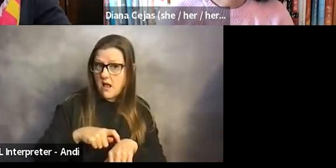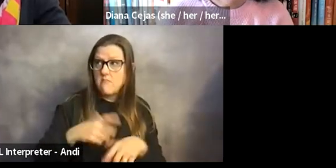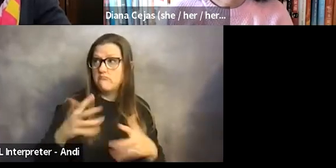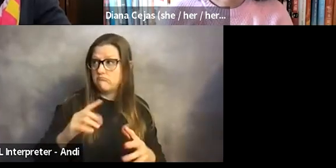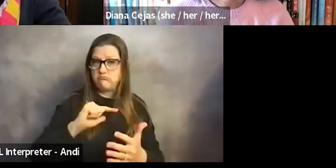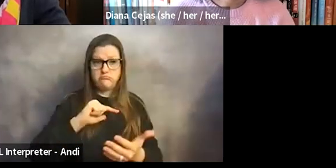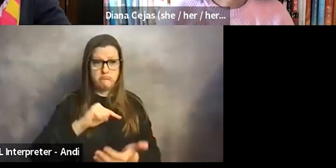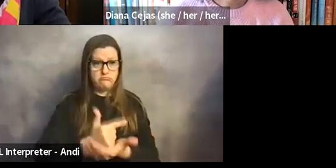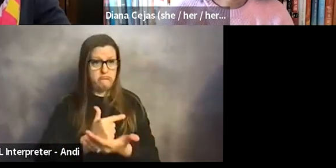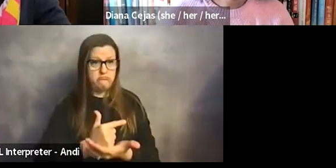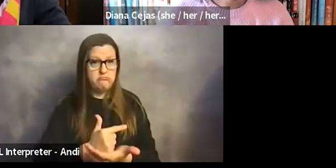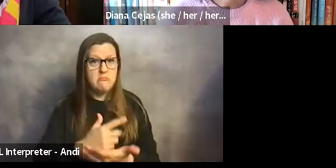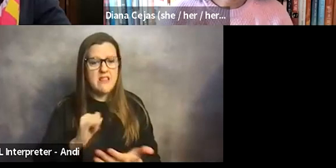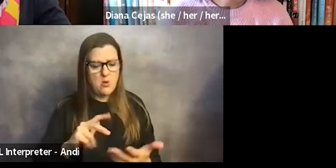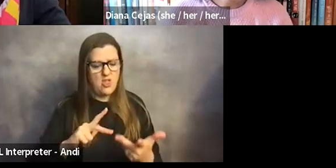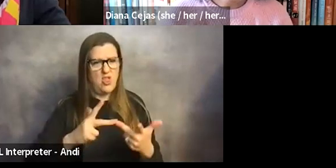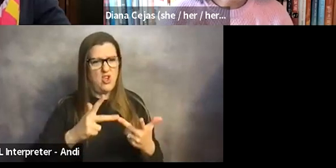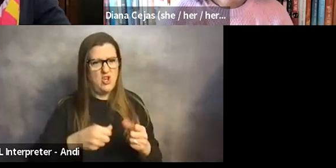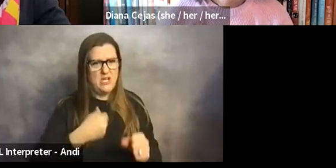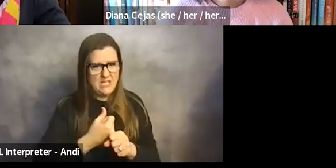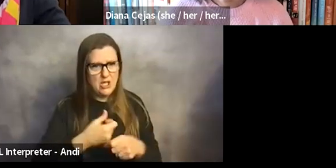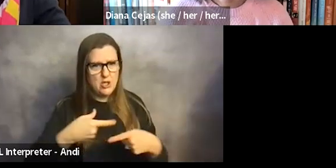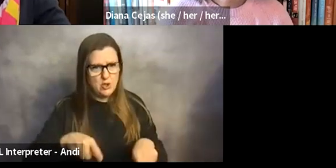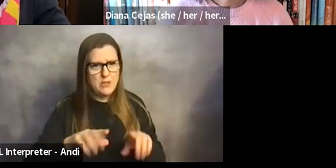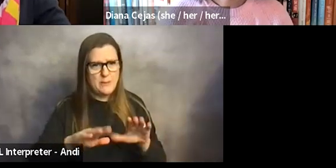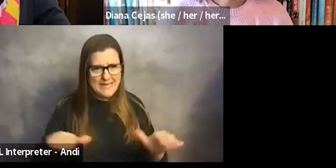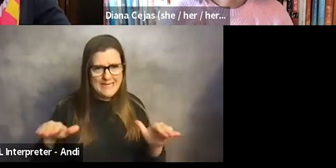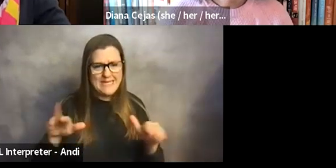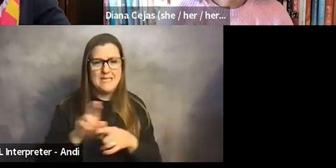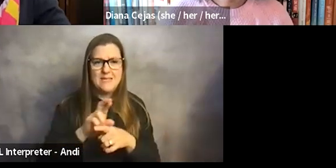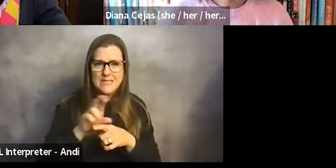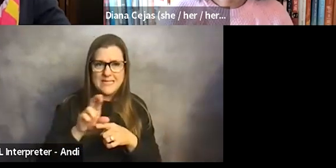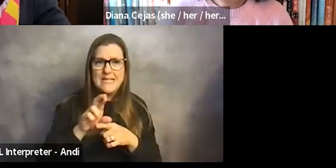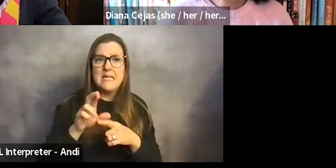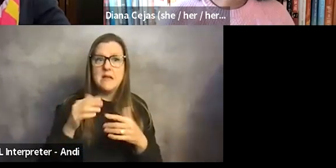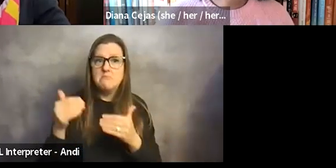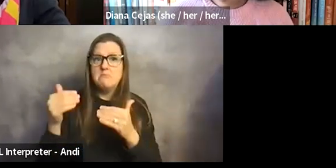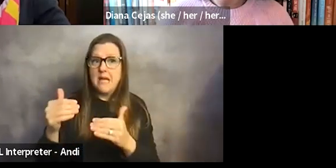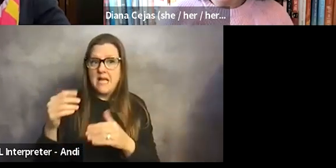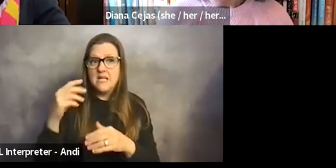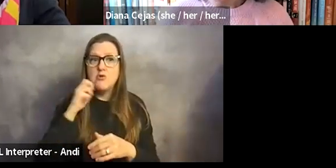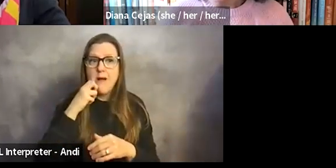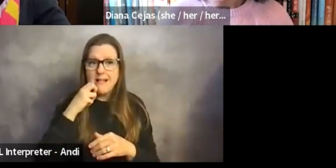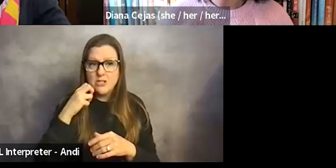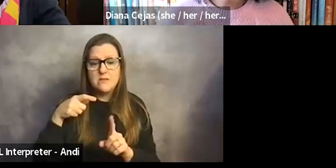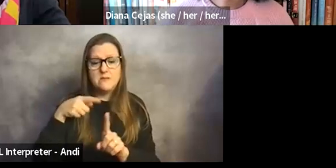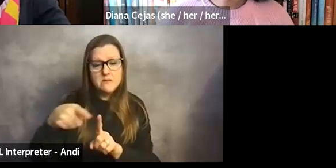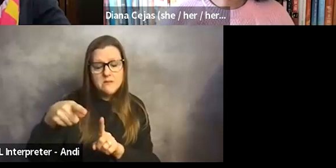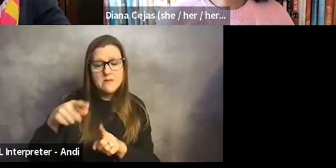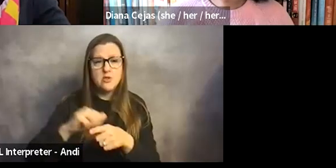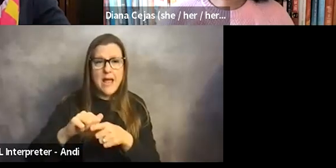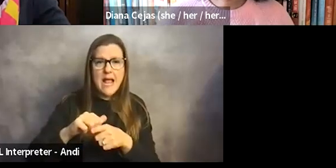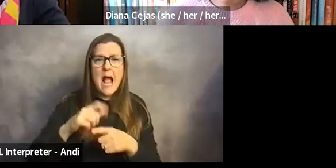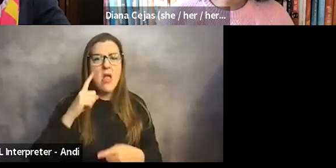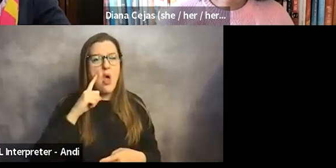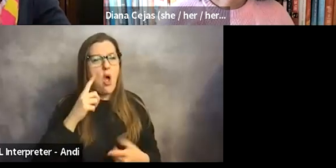because, you know, this was most of the third year of my pediatric residency and go on to my neurology training program, I said, okay, I'm going to try to